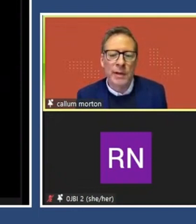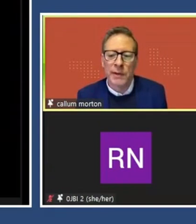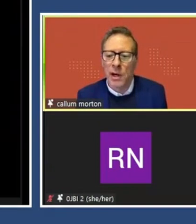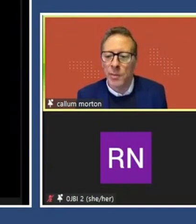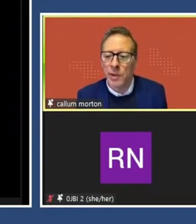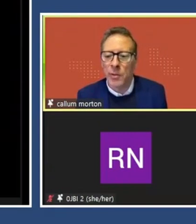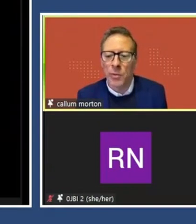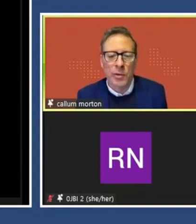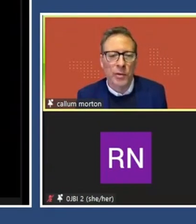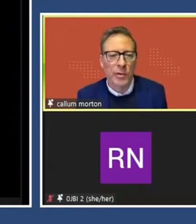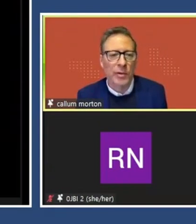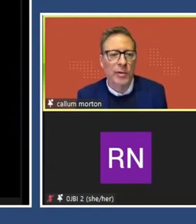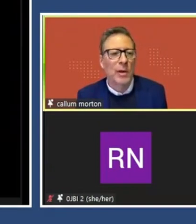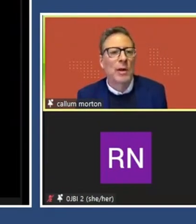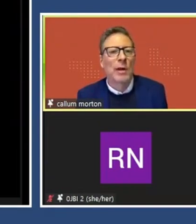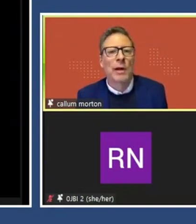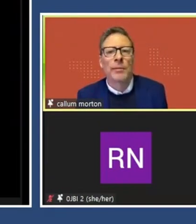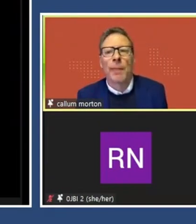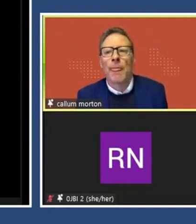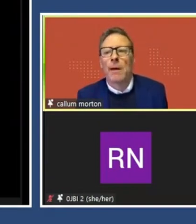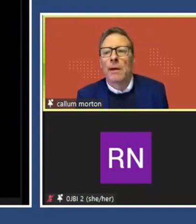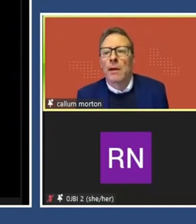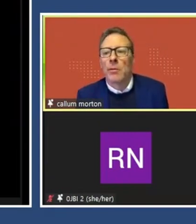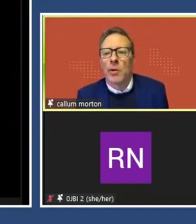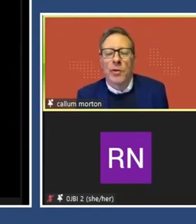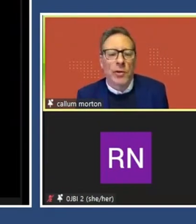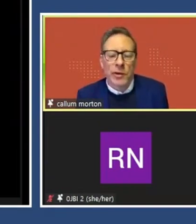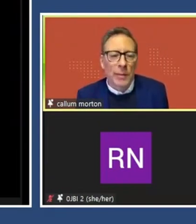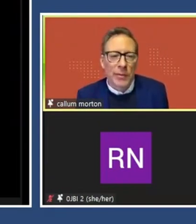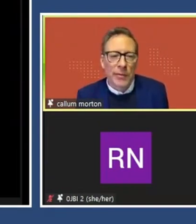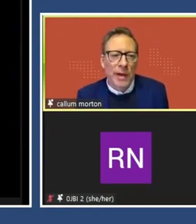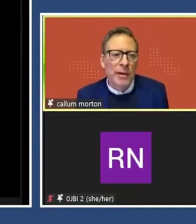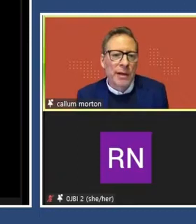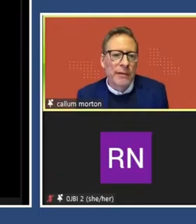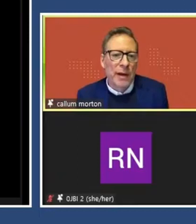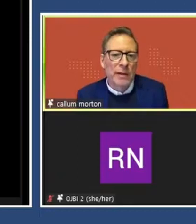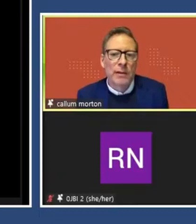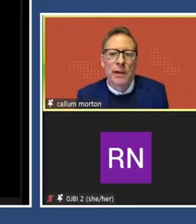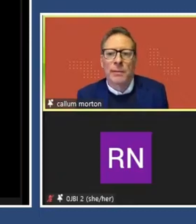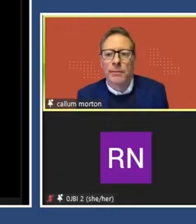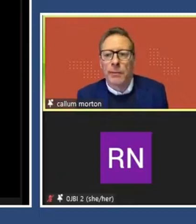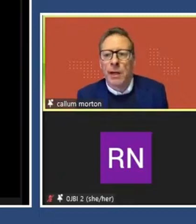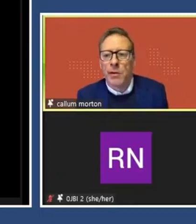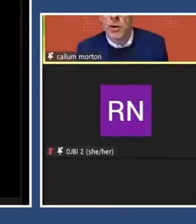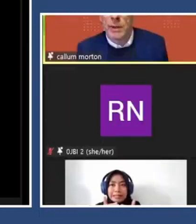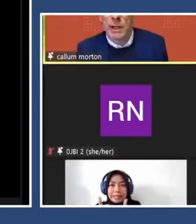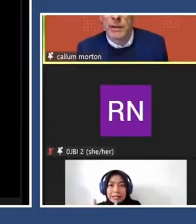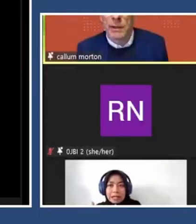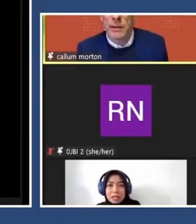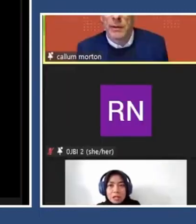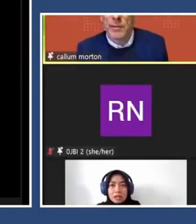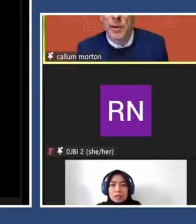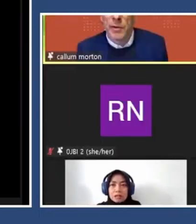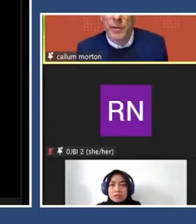It's collaborative and hybrid and it works across, it works across a number of areas. And in fact, and I'll